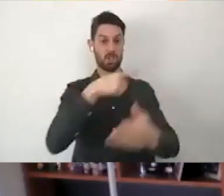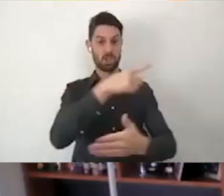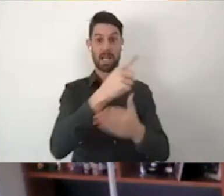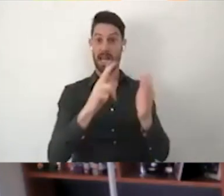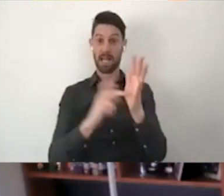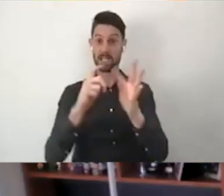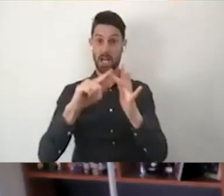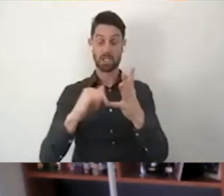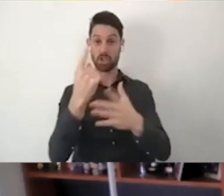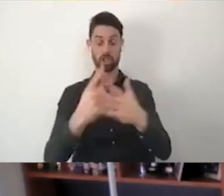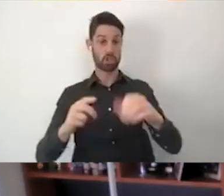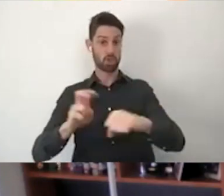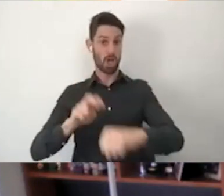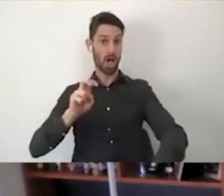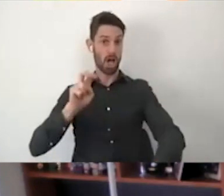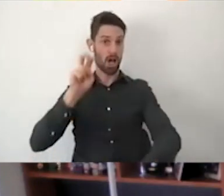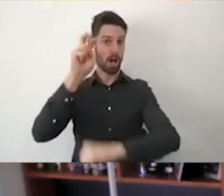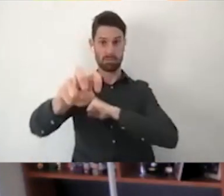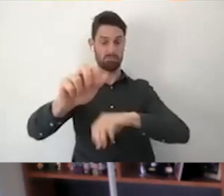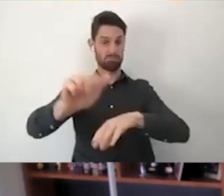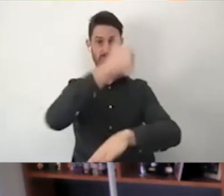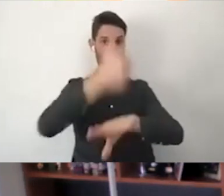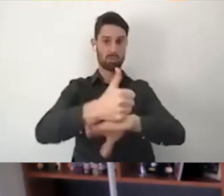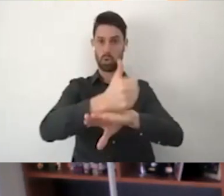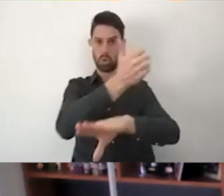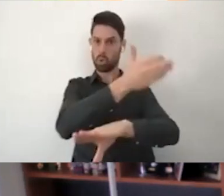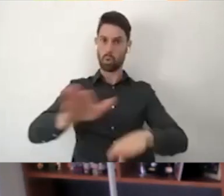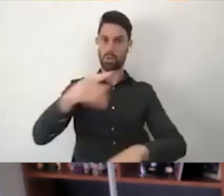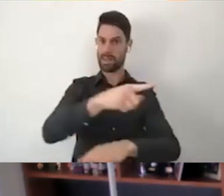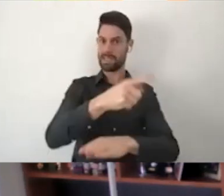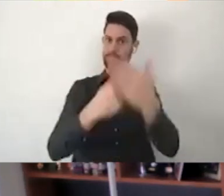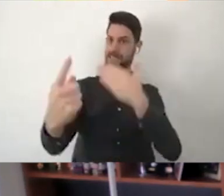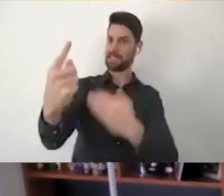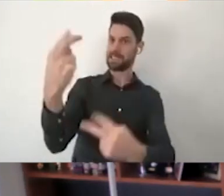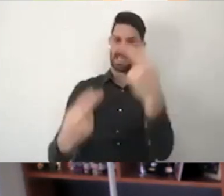decision making that could ultimately change our nation in the way we receive support.